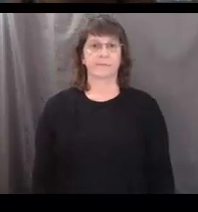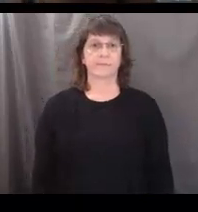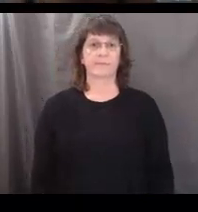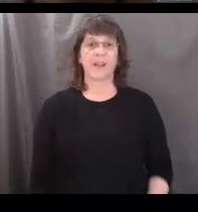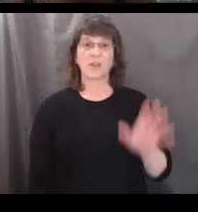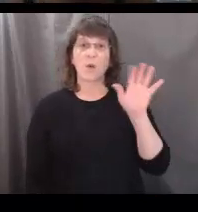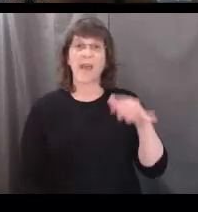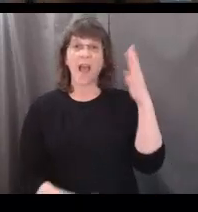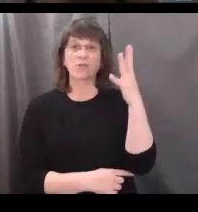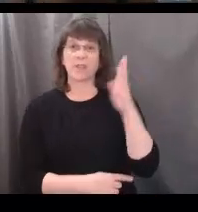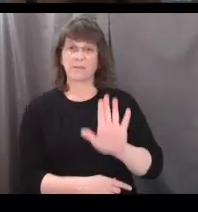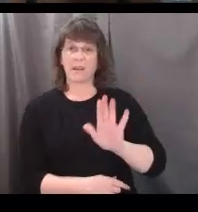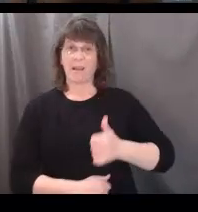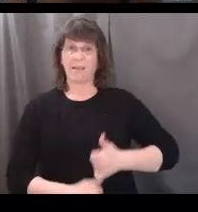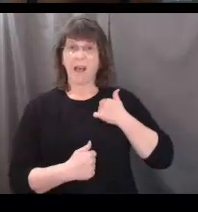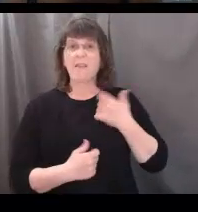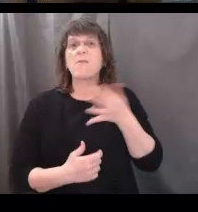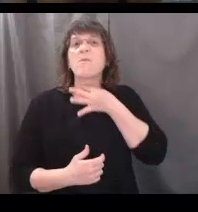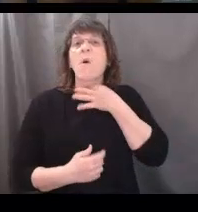What do you wonder about its life?